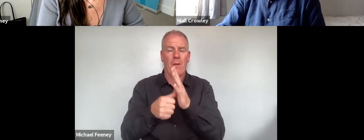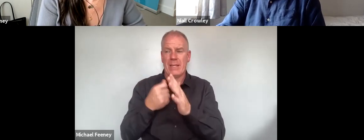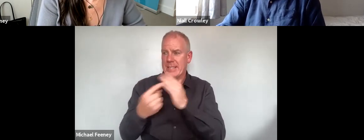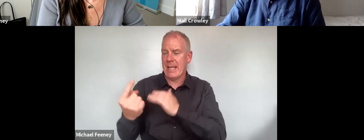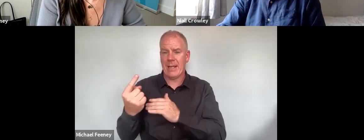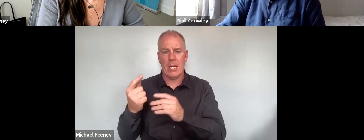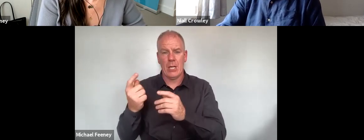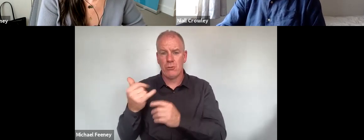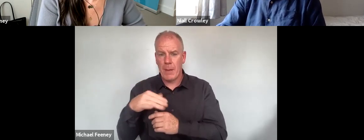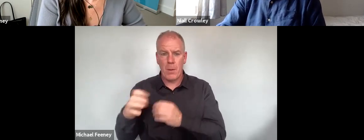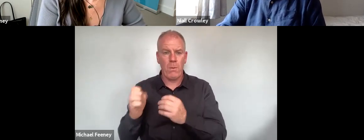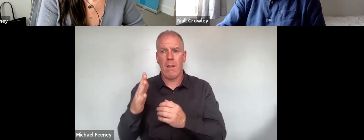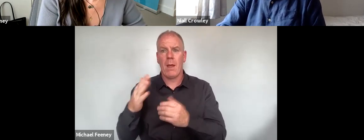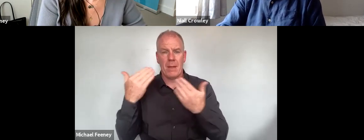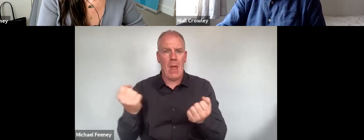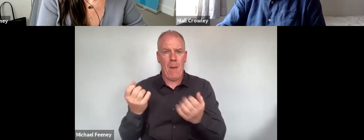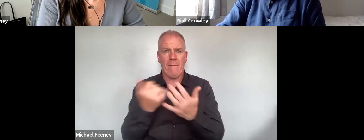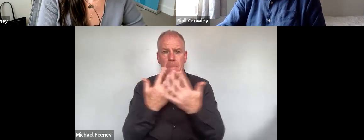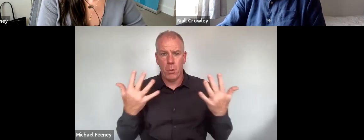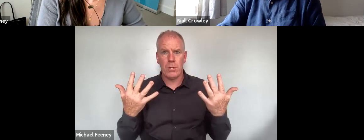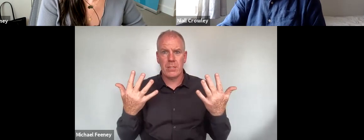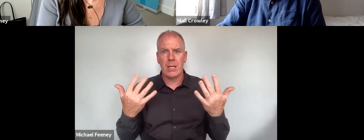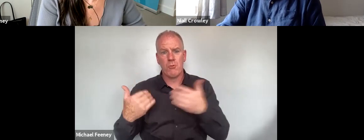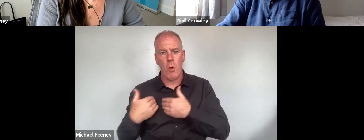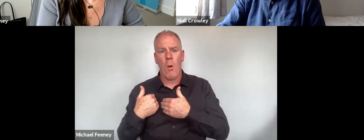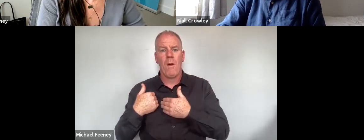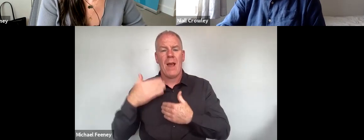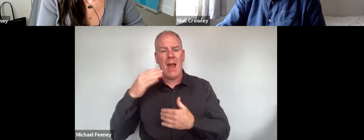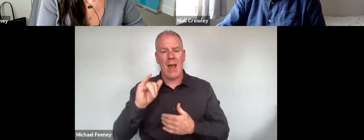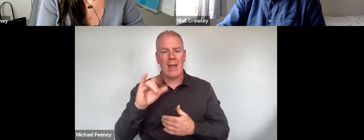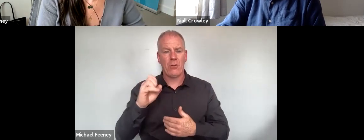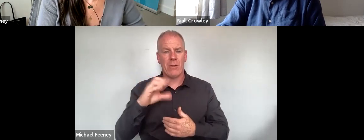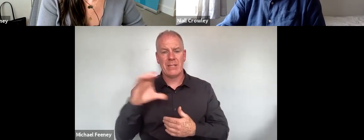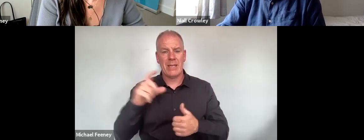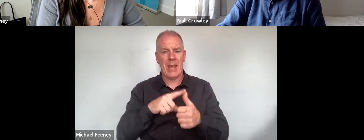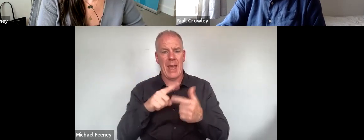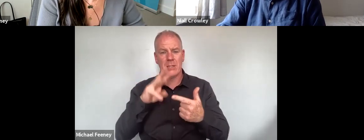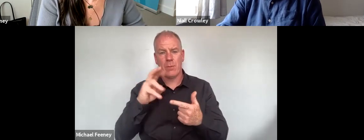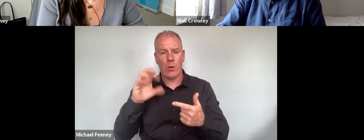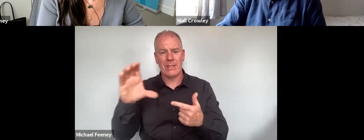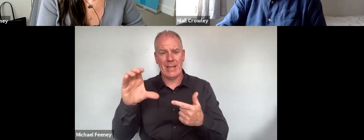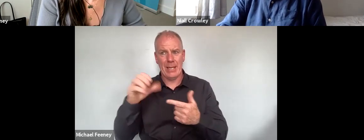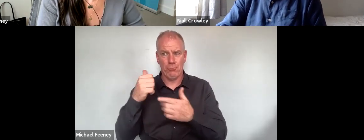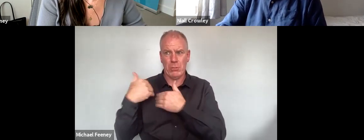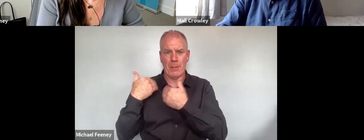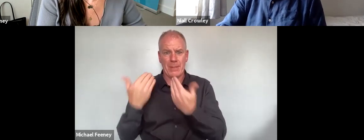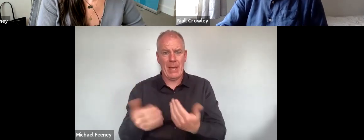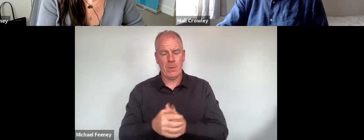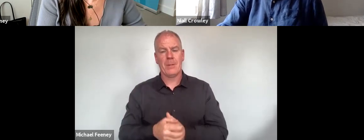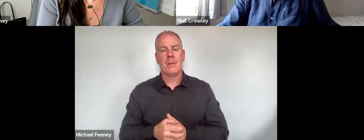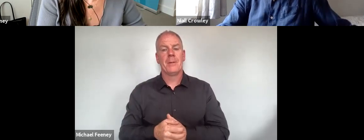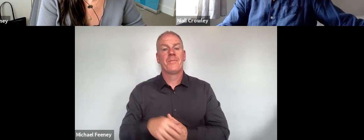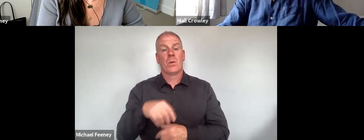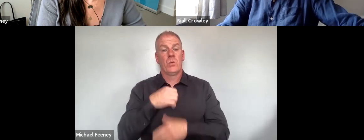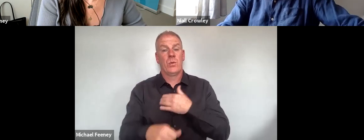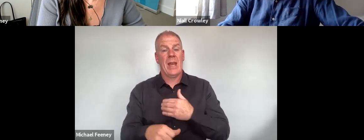current arrangement of a multi-mandate Irish Human Rights and Equality Commission and Workplace Relations Commission. In this presentation,